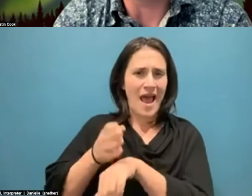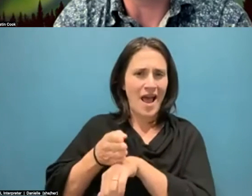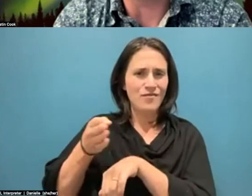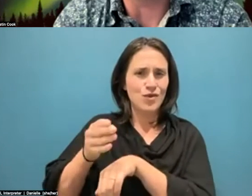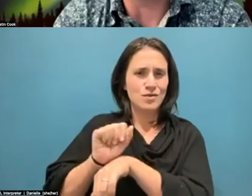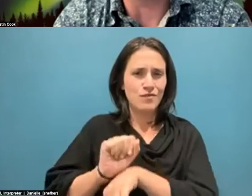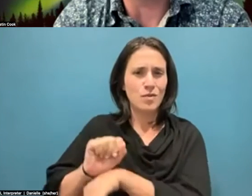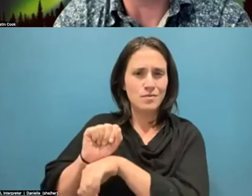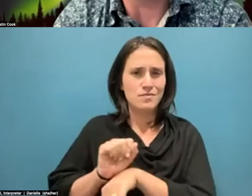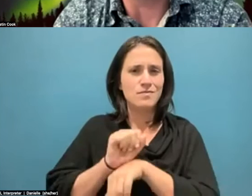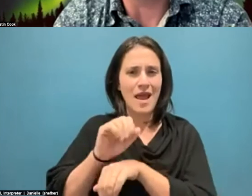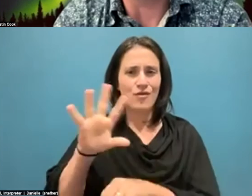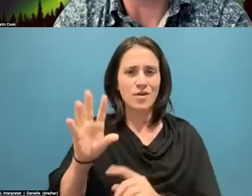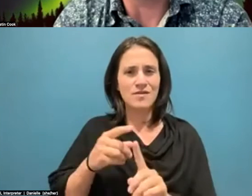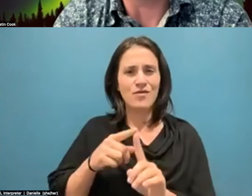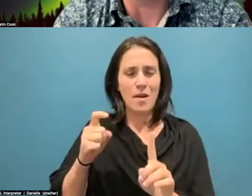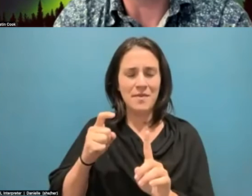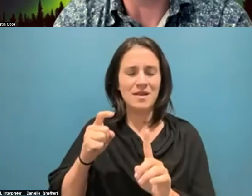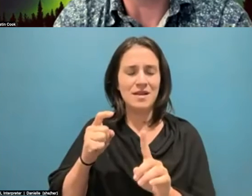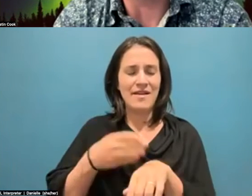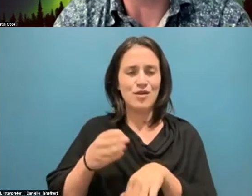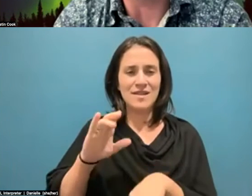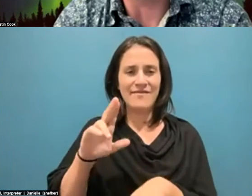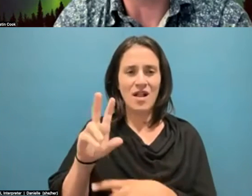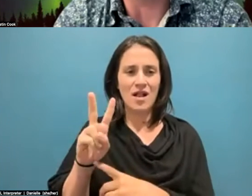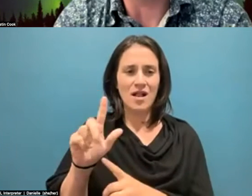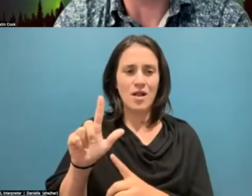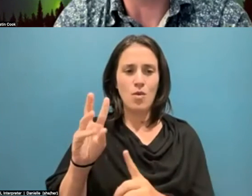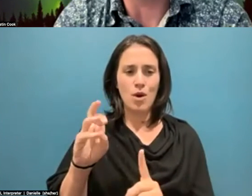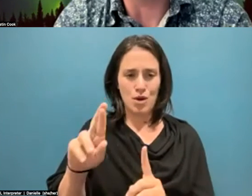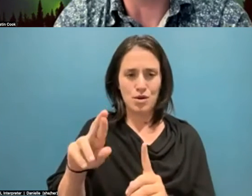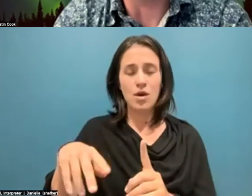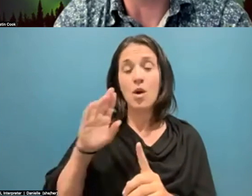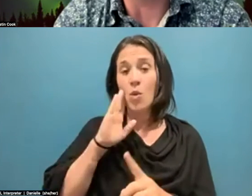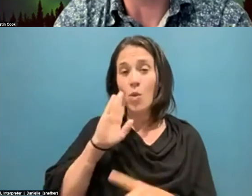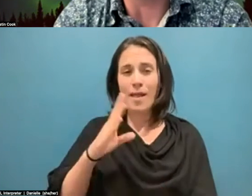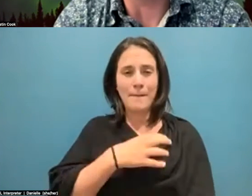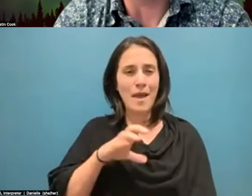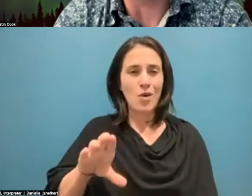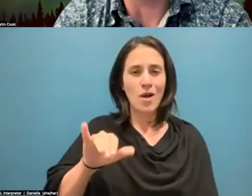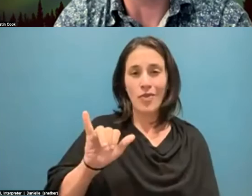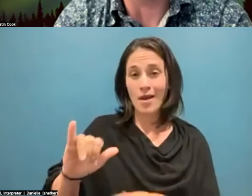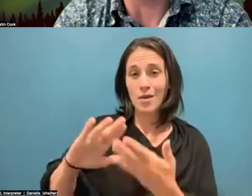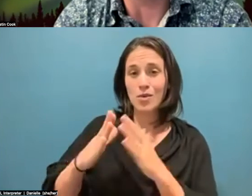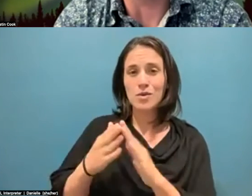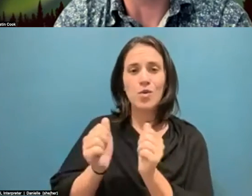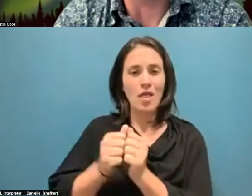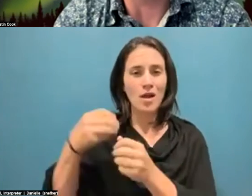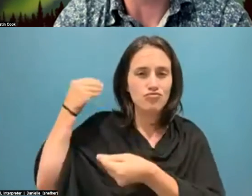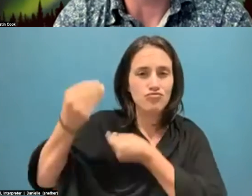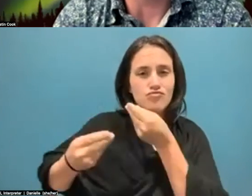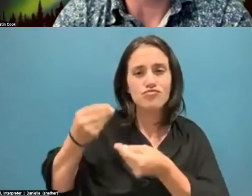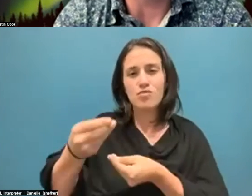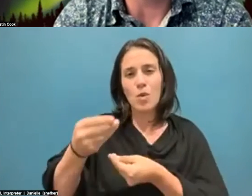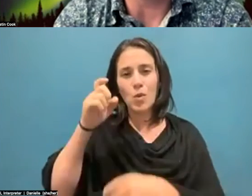and the innovative strategies her nonprofit employs to empower that community with ancestral wisdom and research-based